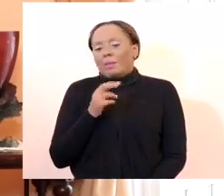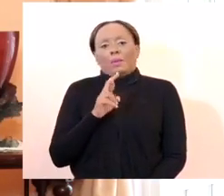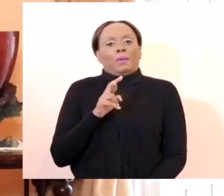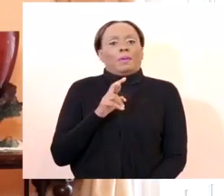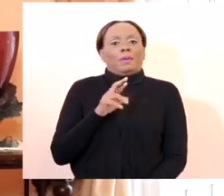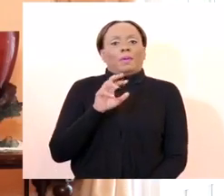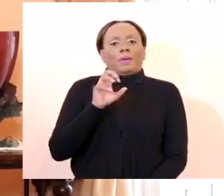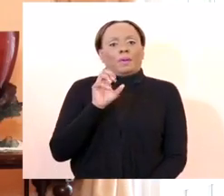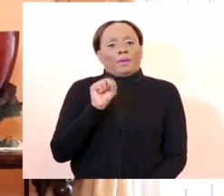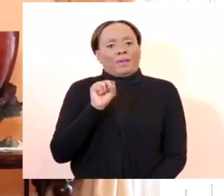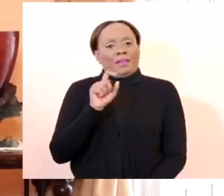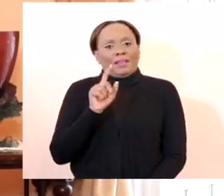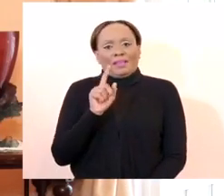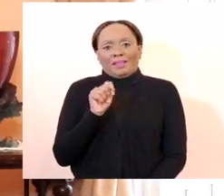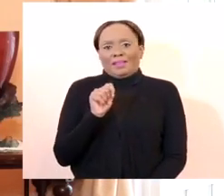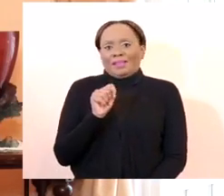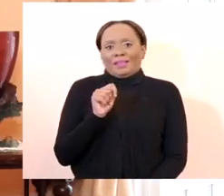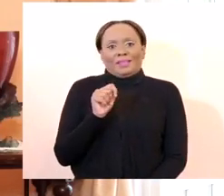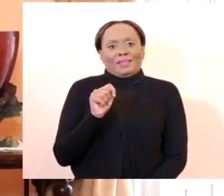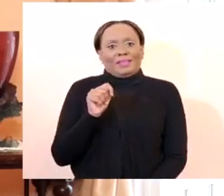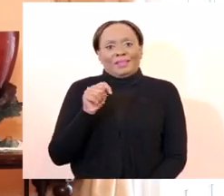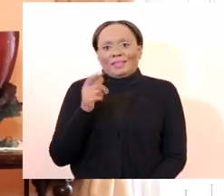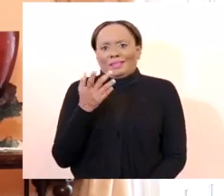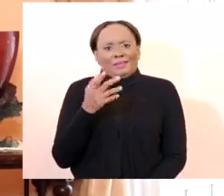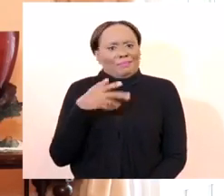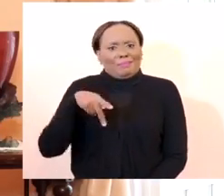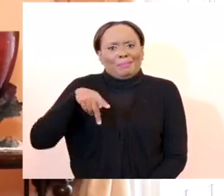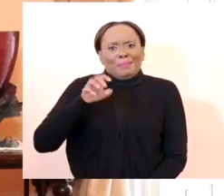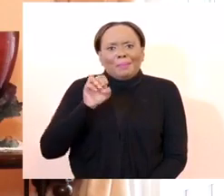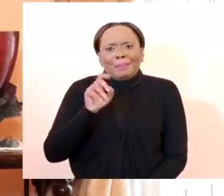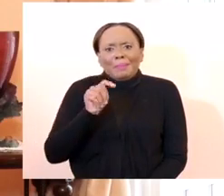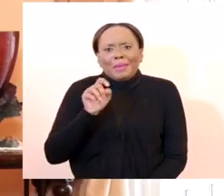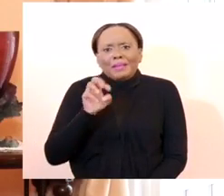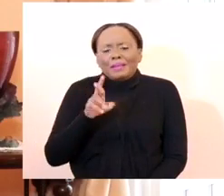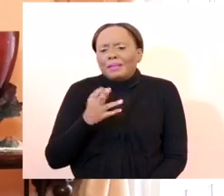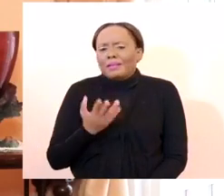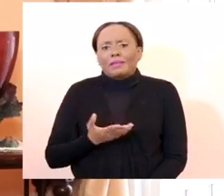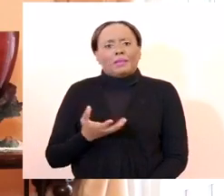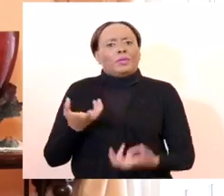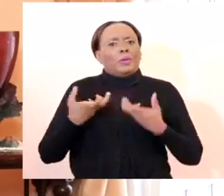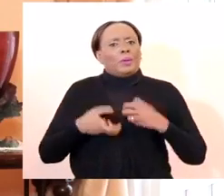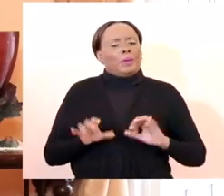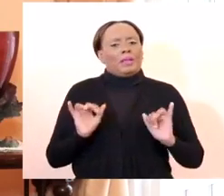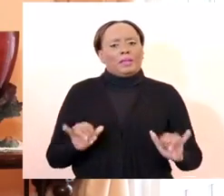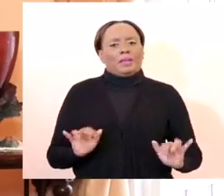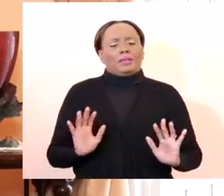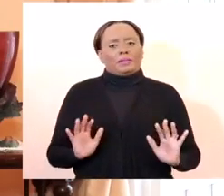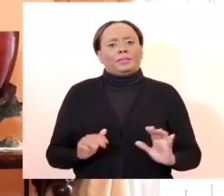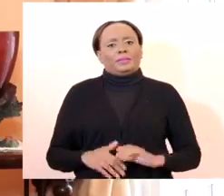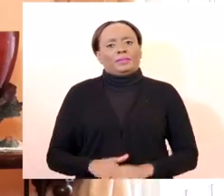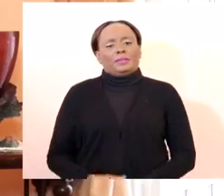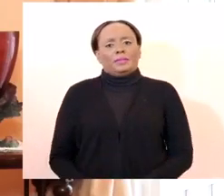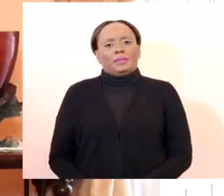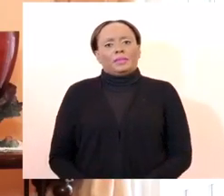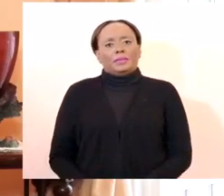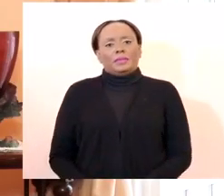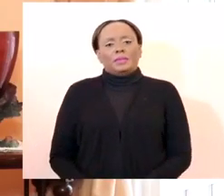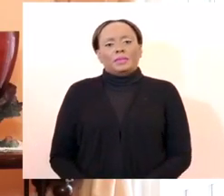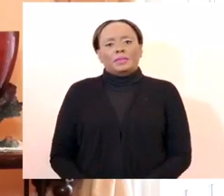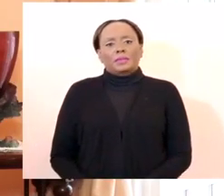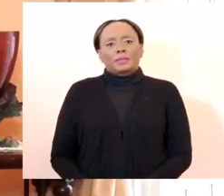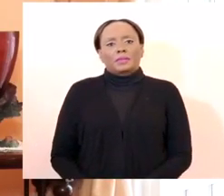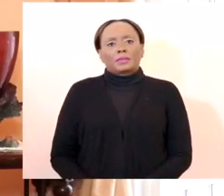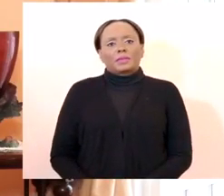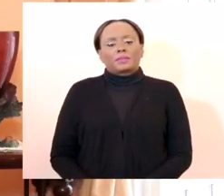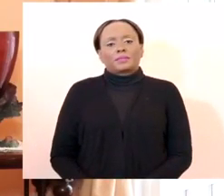at a time when we're reducing, when we want to reduce the numbers of Barbadians on the road, generally speaking. And therefore, the Cabinet